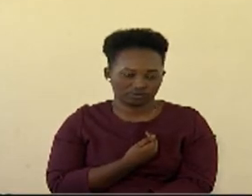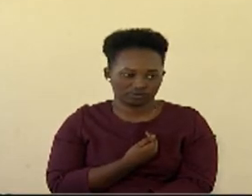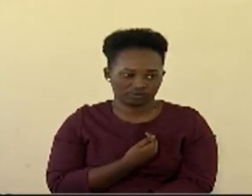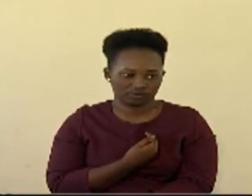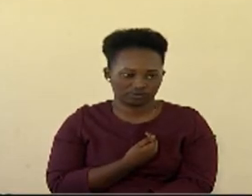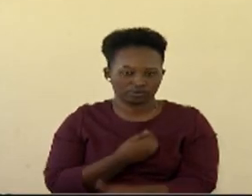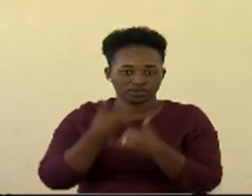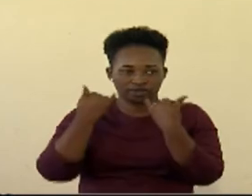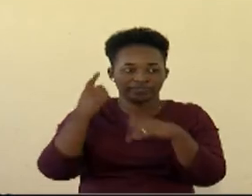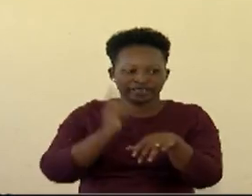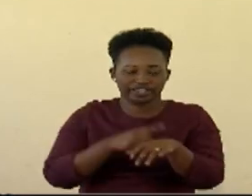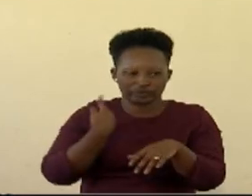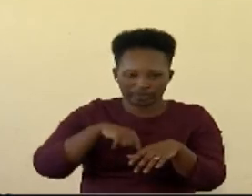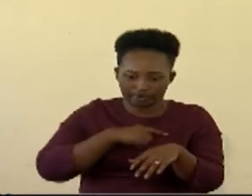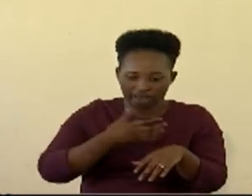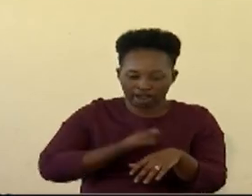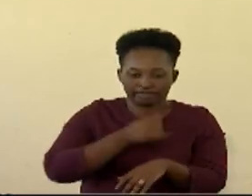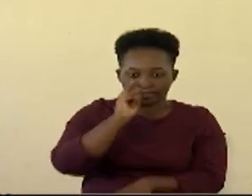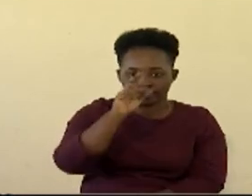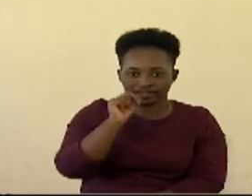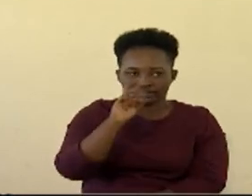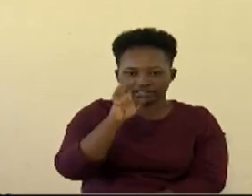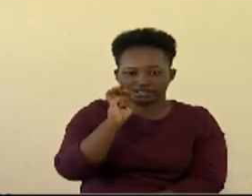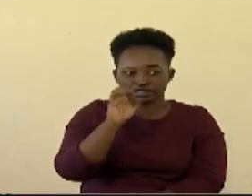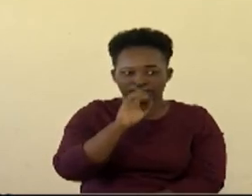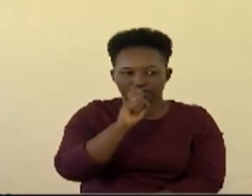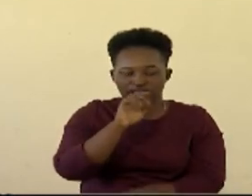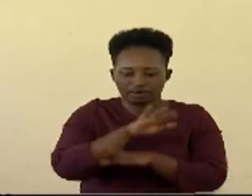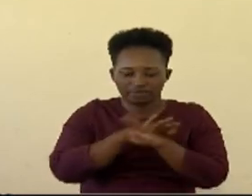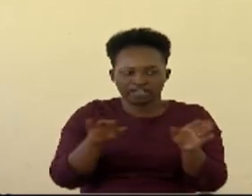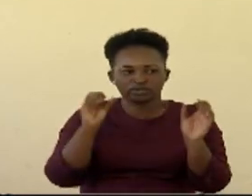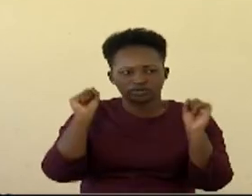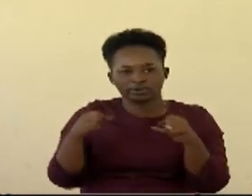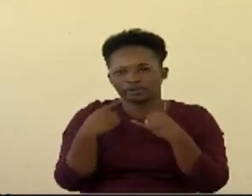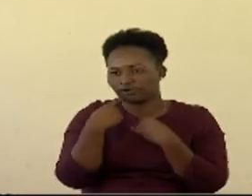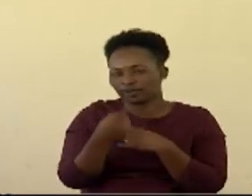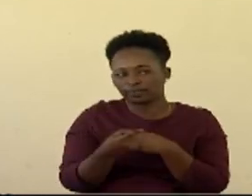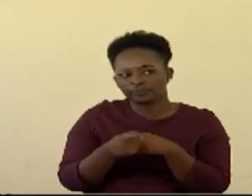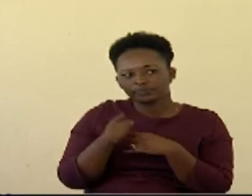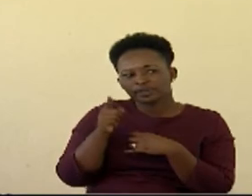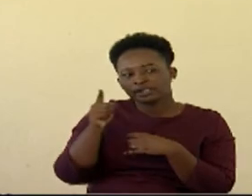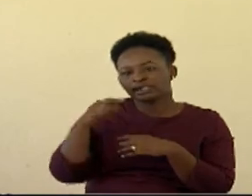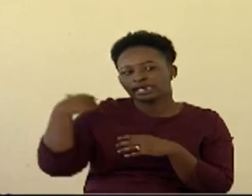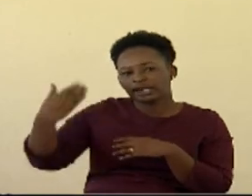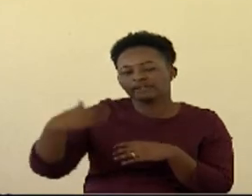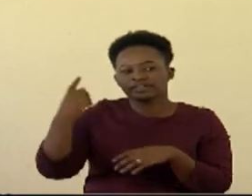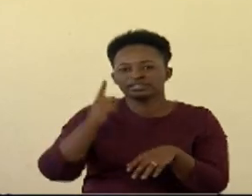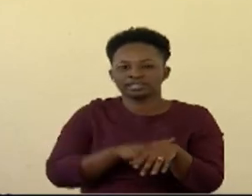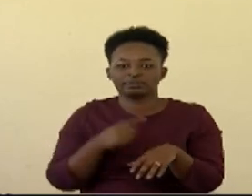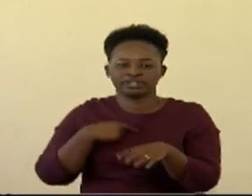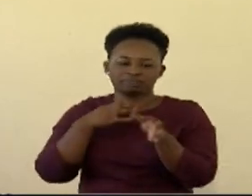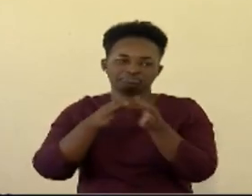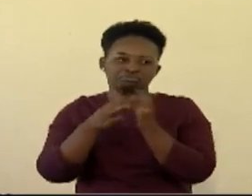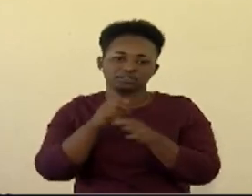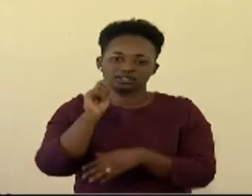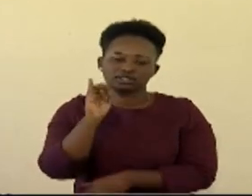now once we have had this like I just talked about we should be able to tell is it normal that every time I extract a tissue for